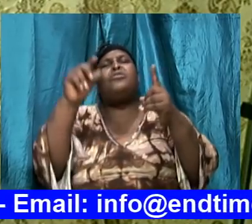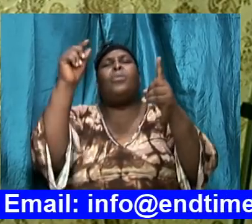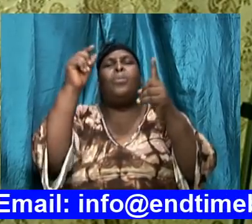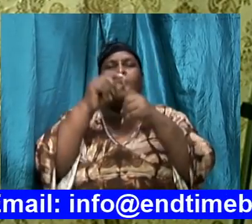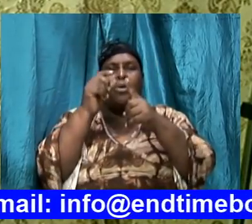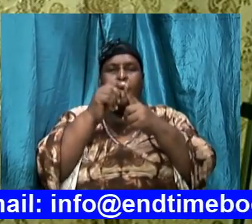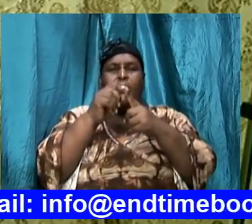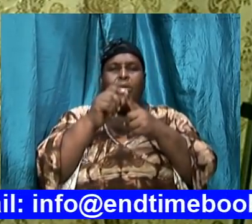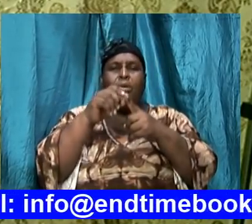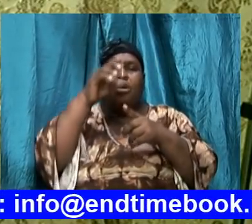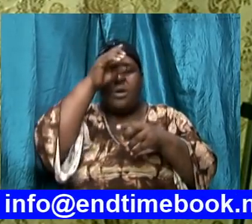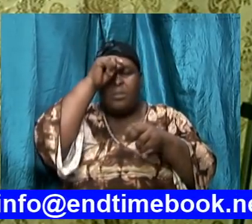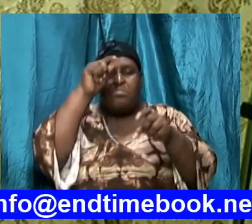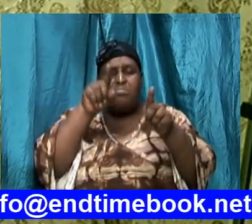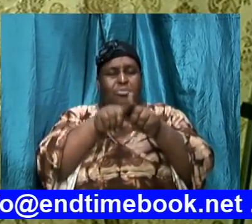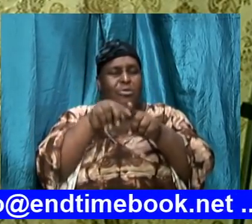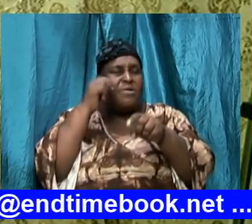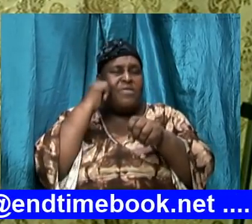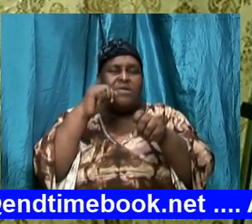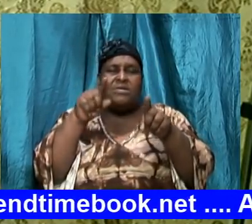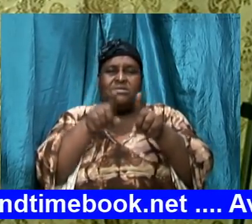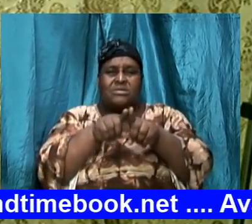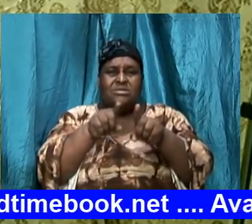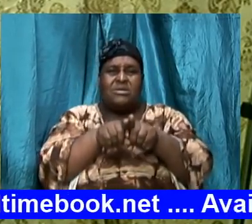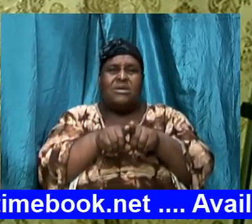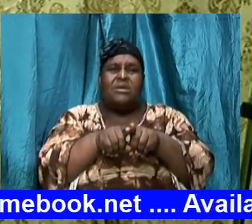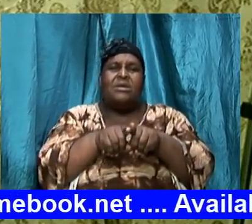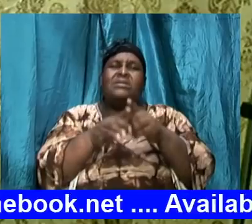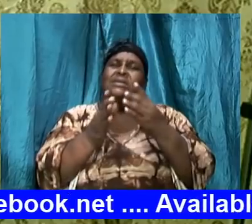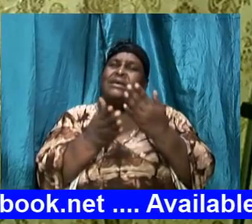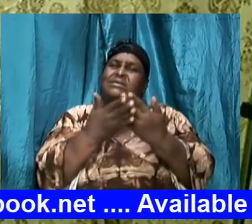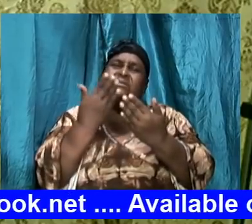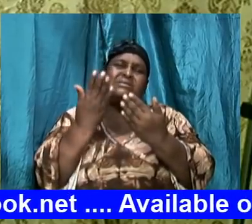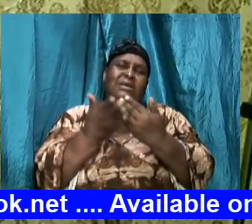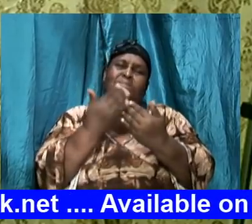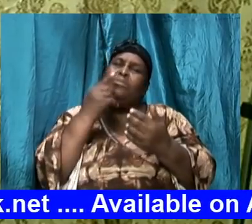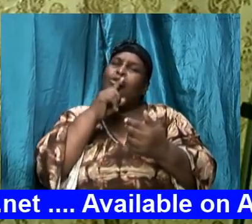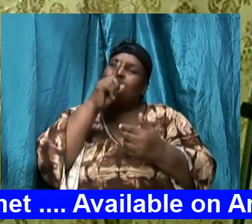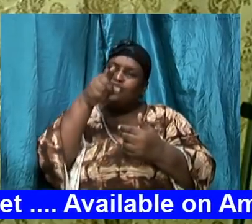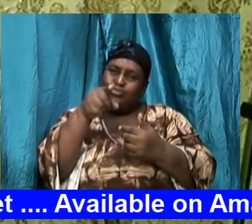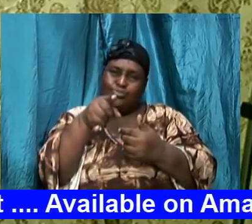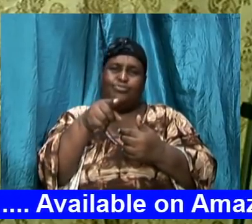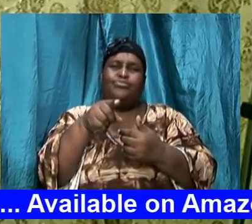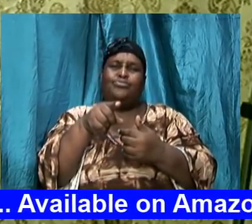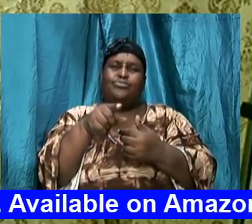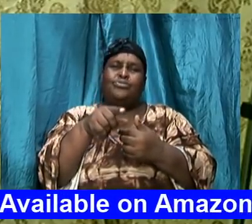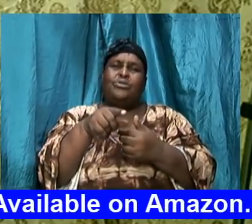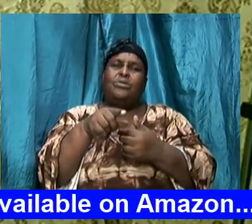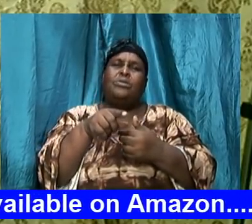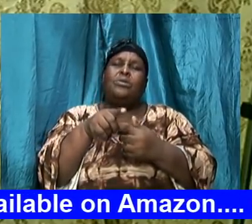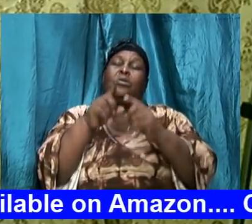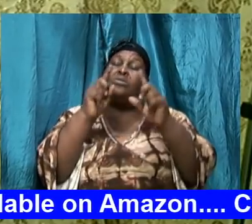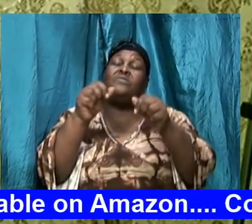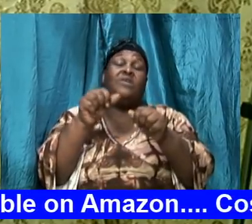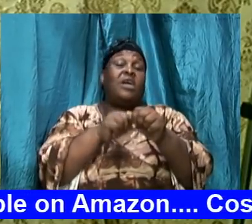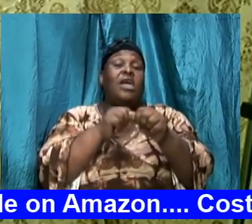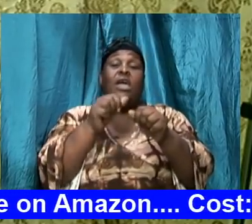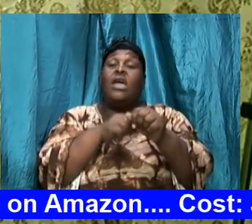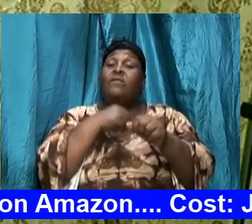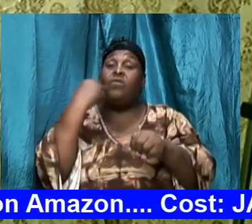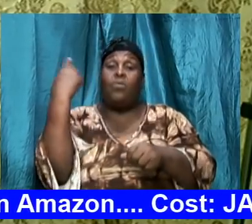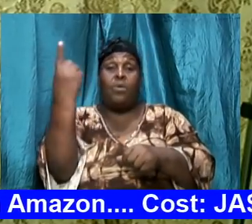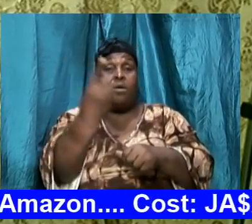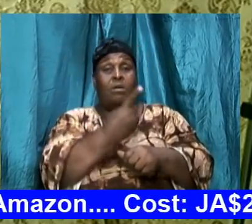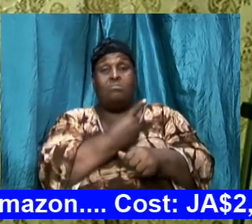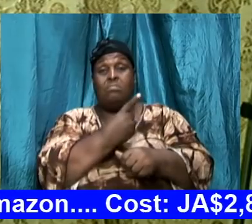simple and straightforward as that and I pull no punches goes for everybody and I am